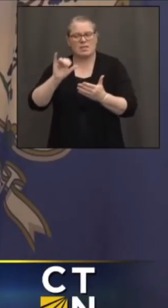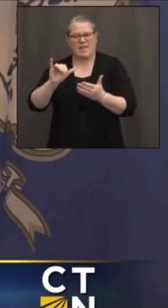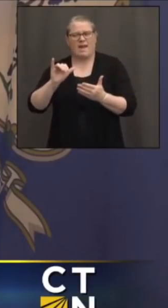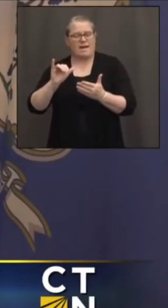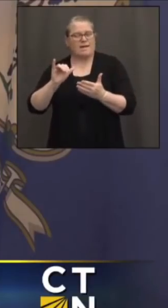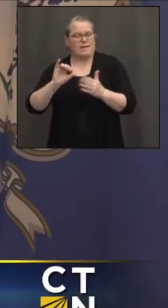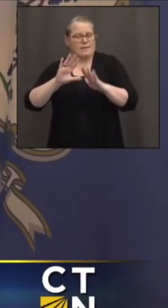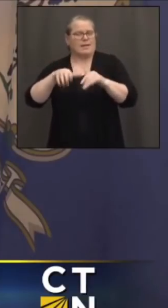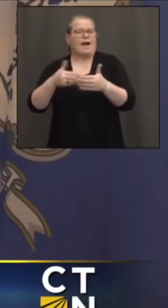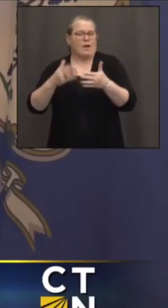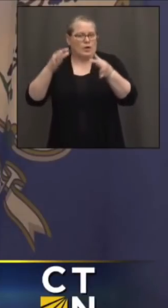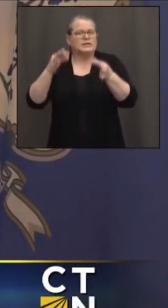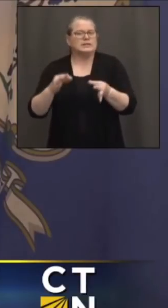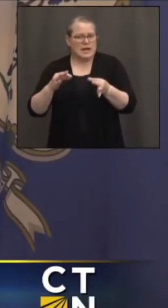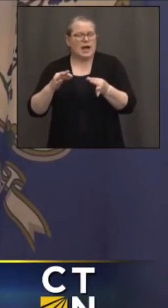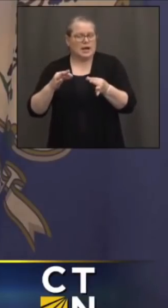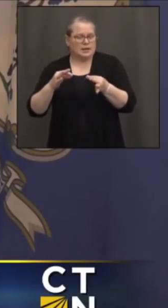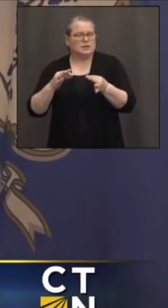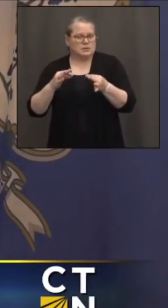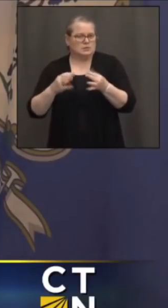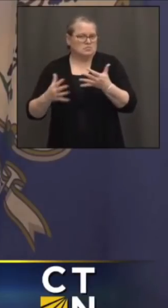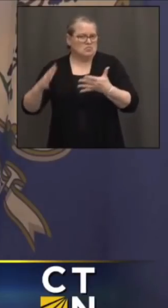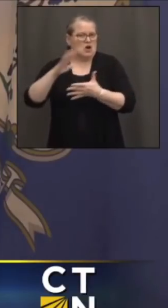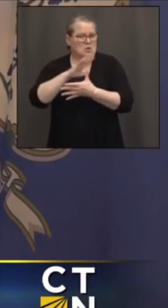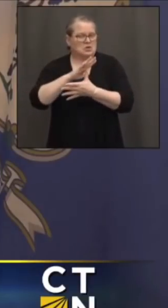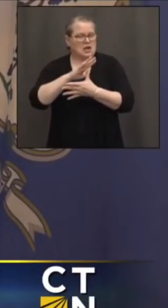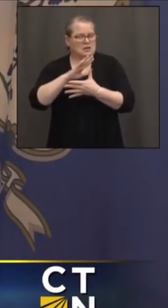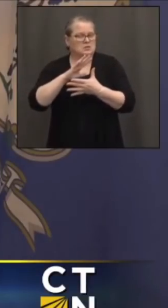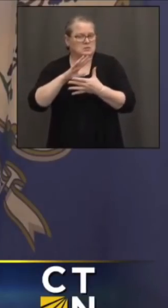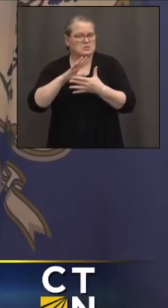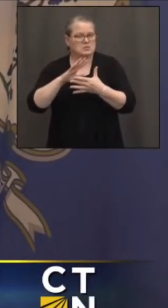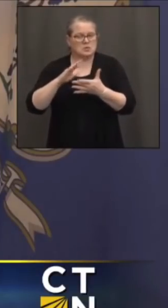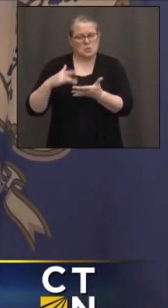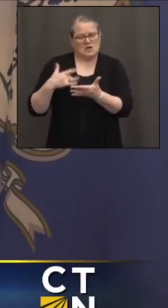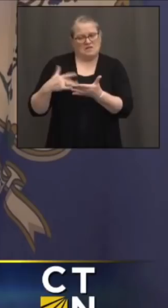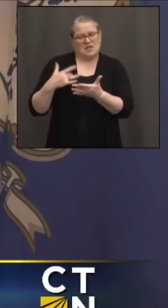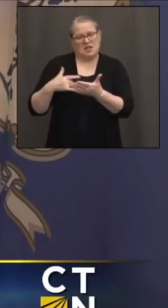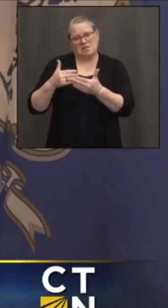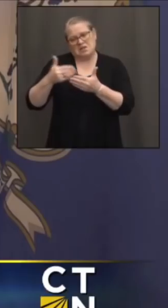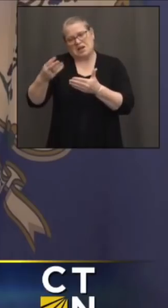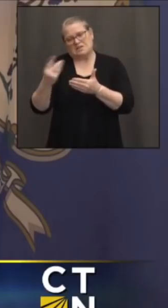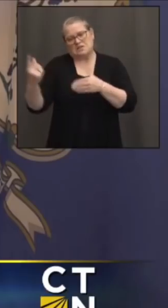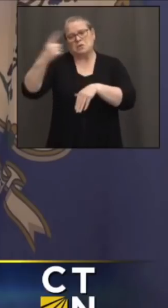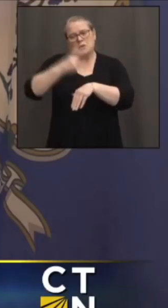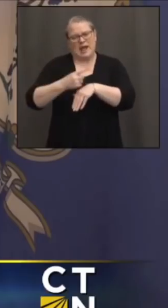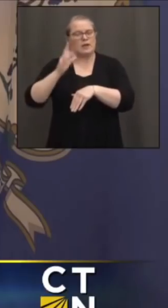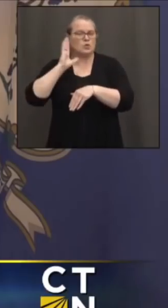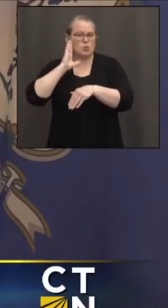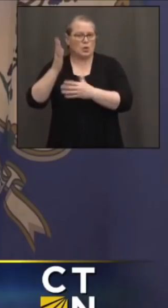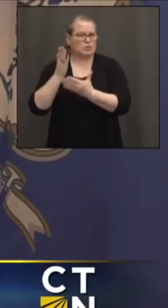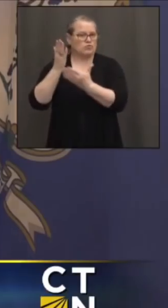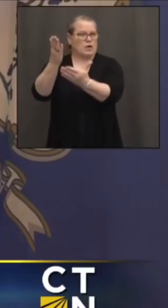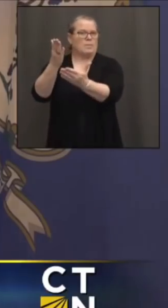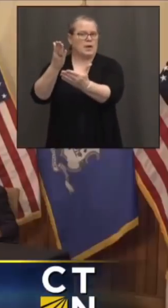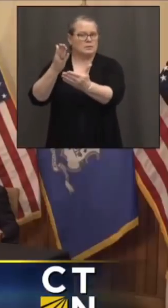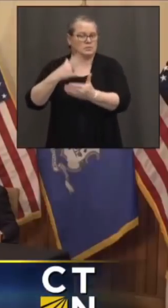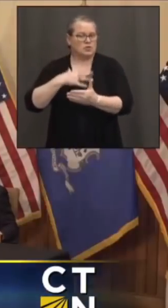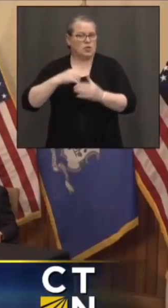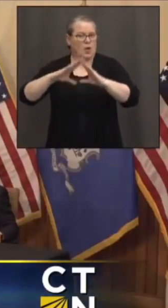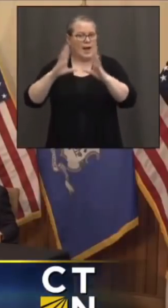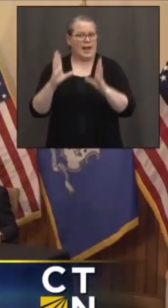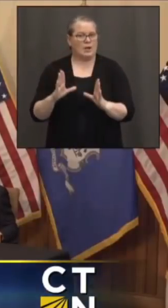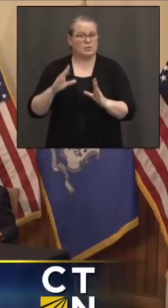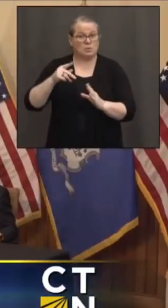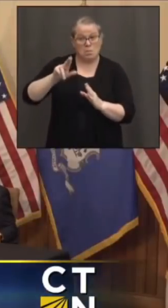how we prioritize probably a recommendation we're going to make to the White House in the next couple of days. Yeah. Paul? I'll add,